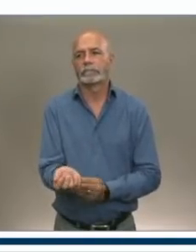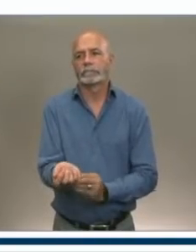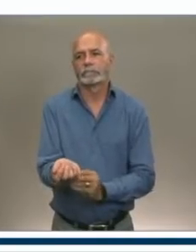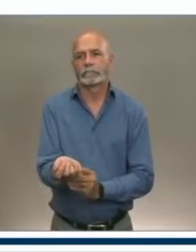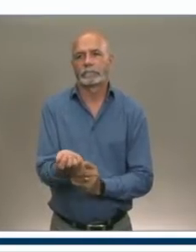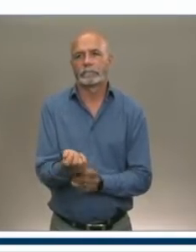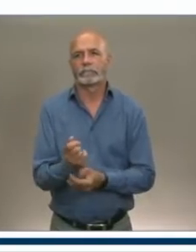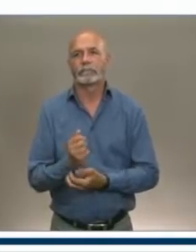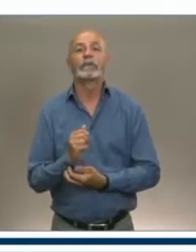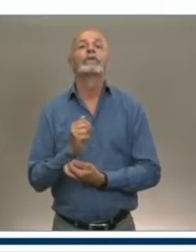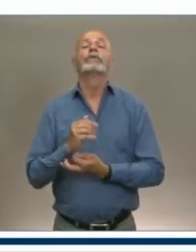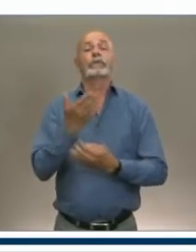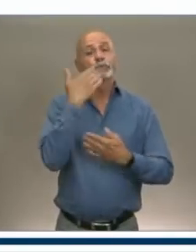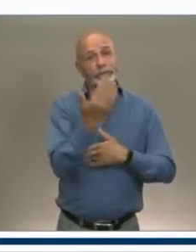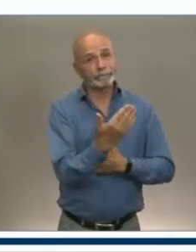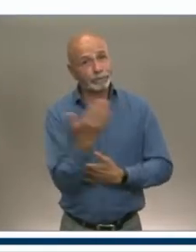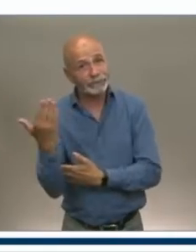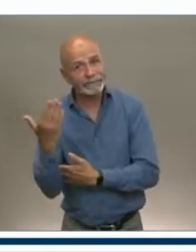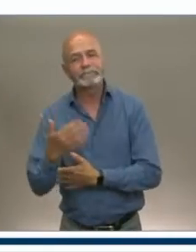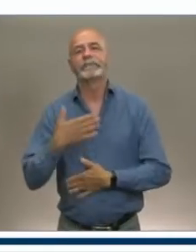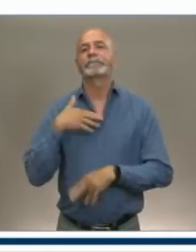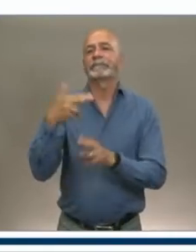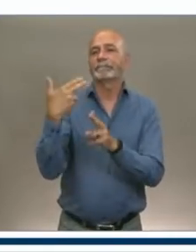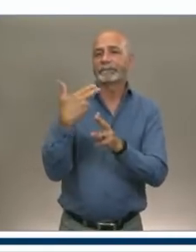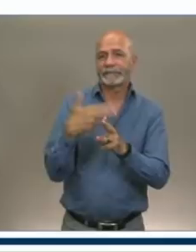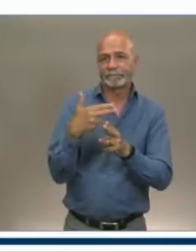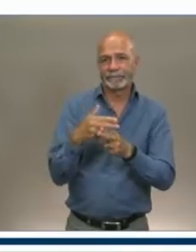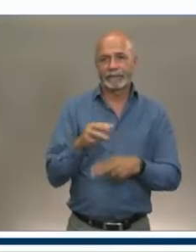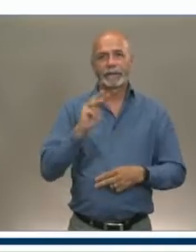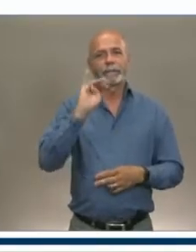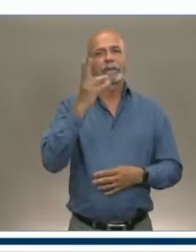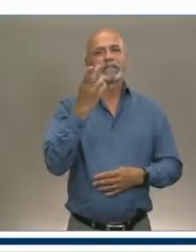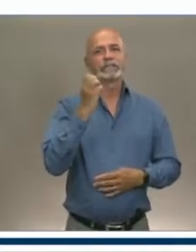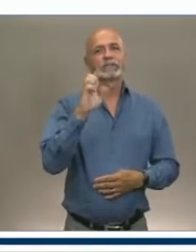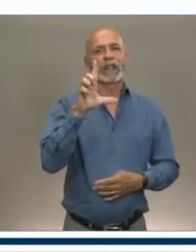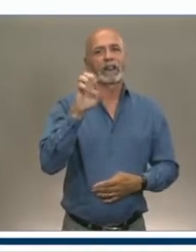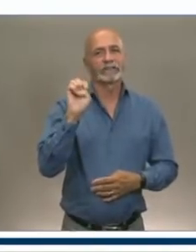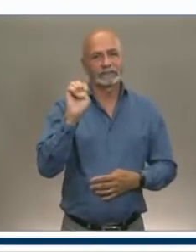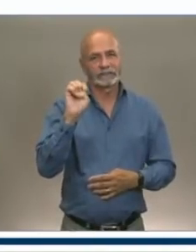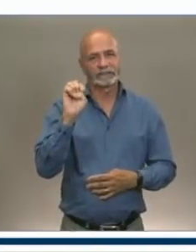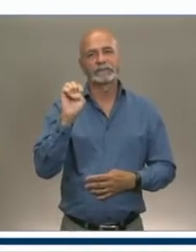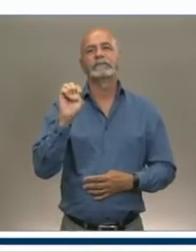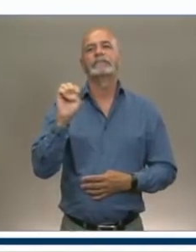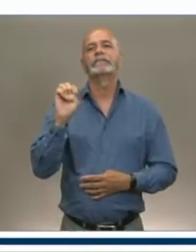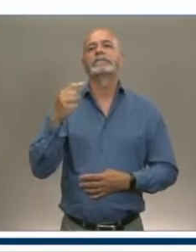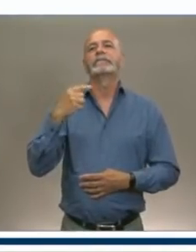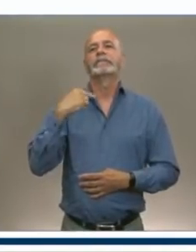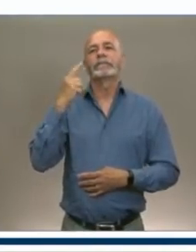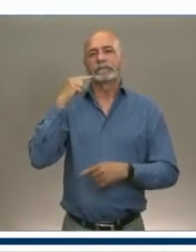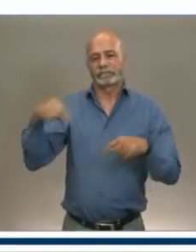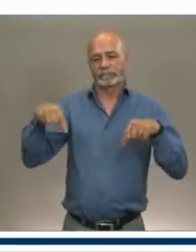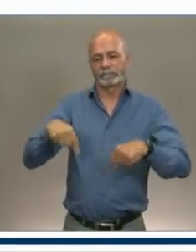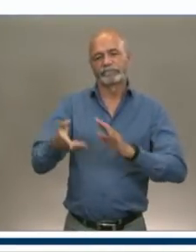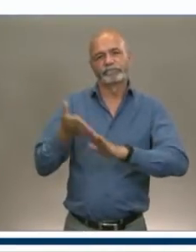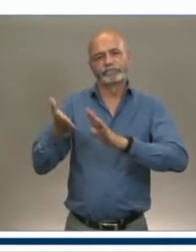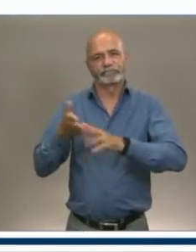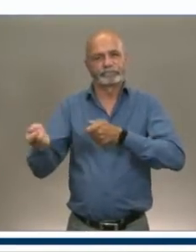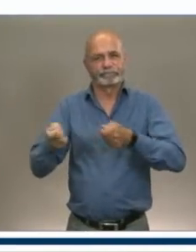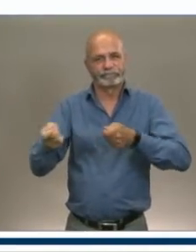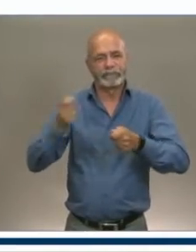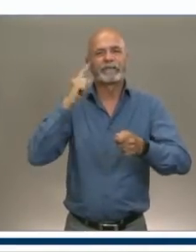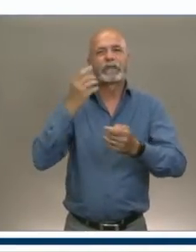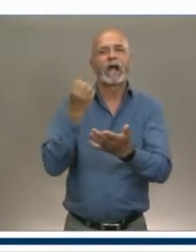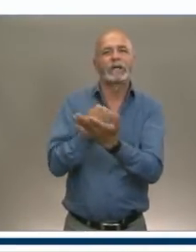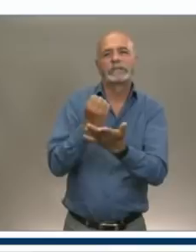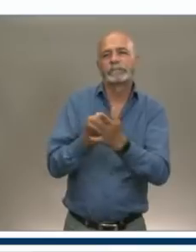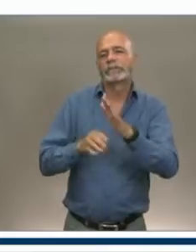Good morning, everyone. My name is Michelle Stephens, and I'm the Communications Director at the Department of Inclusive Economic Growth, and I will be your moderator for